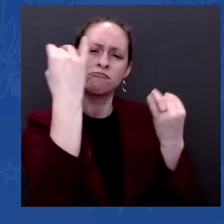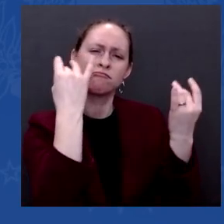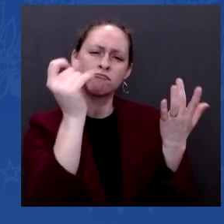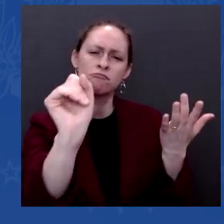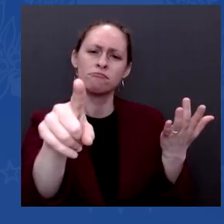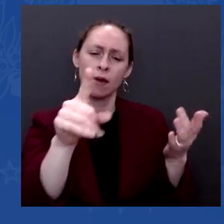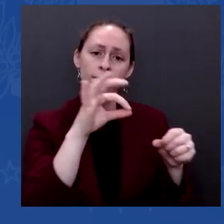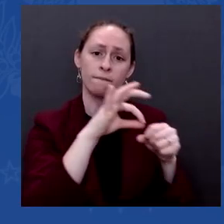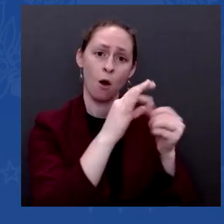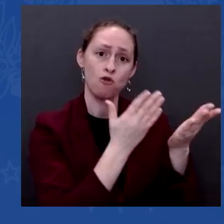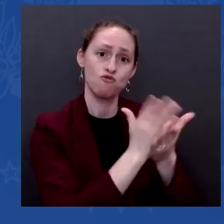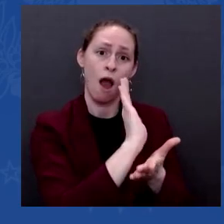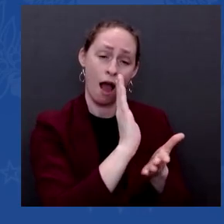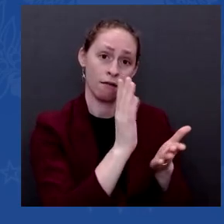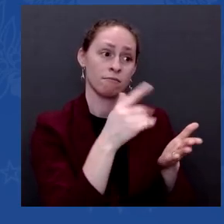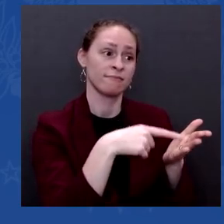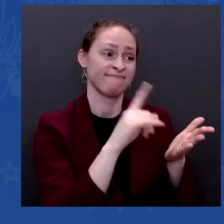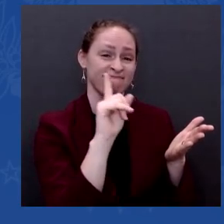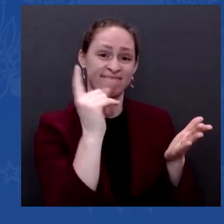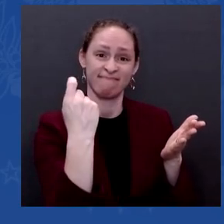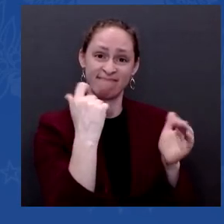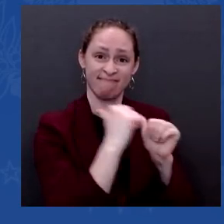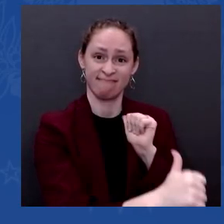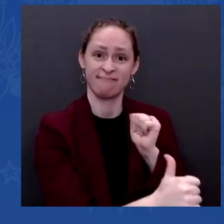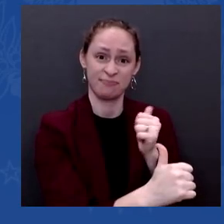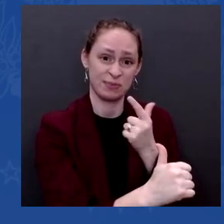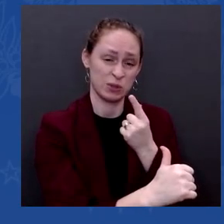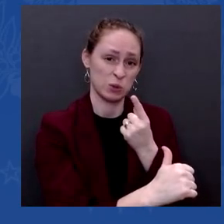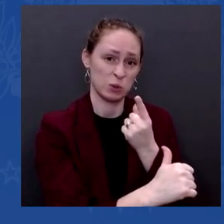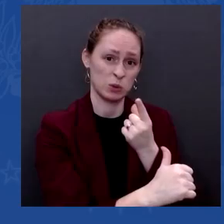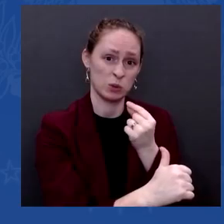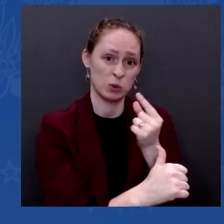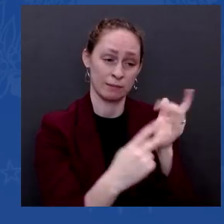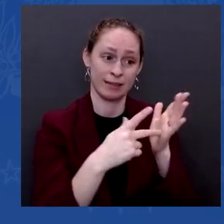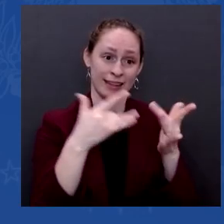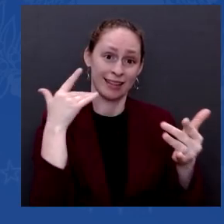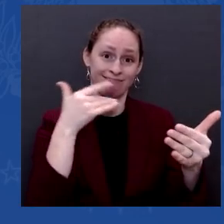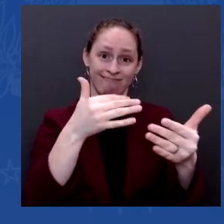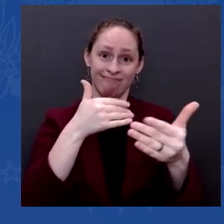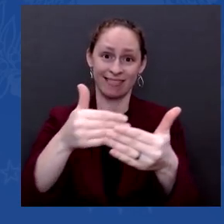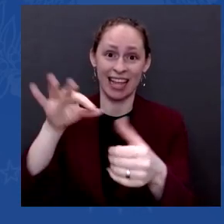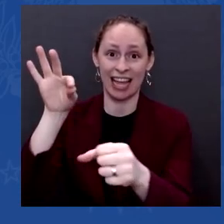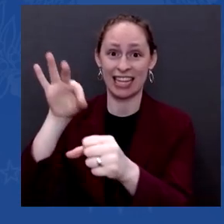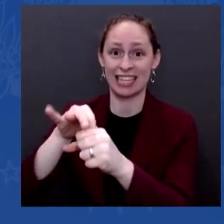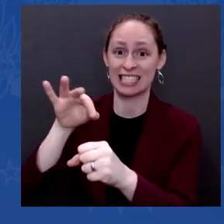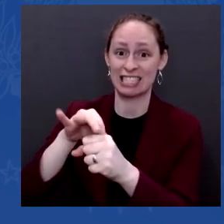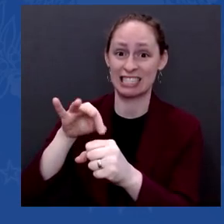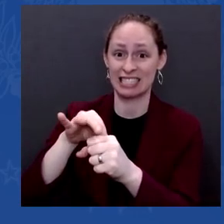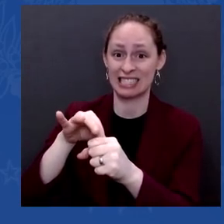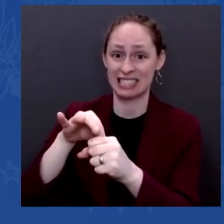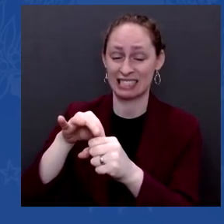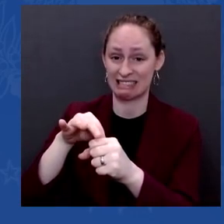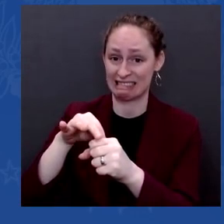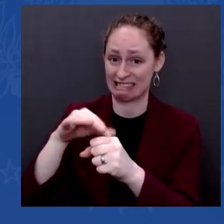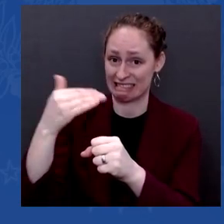will be fairly conducted and its results will be legitimate? Well, it all depends on